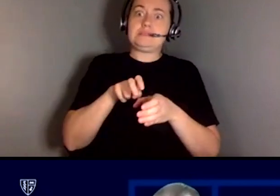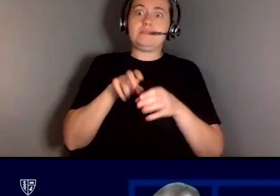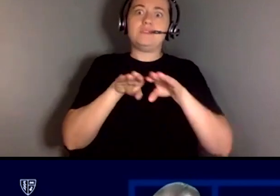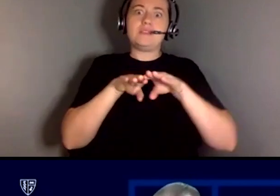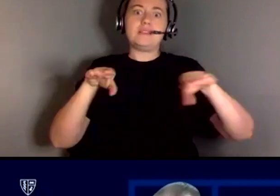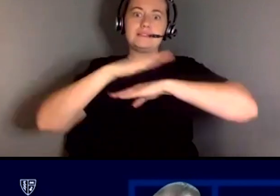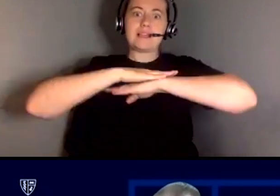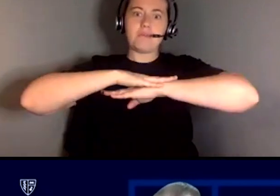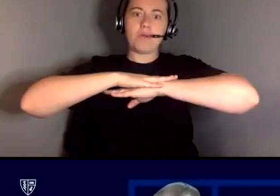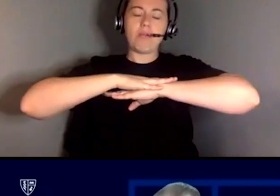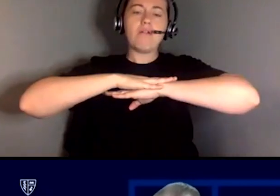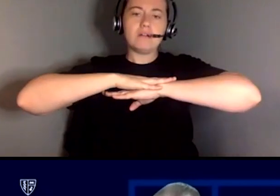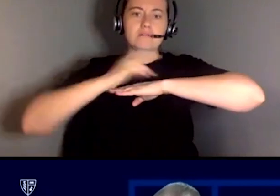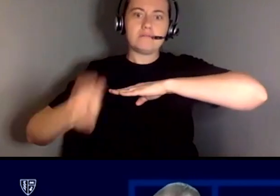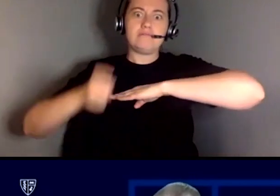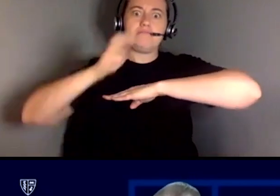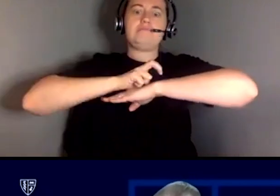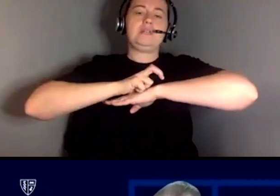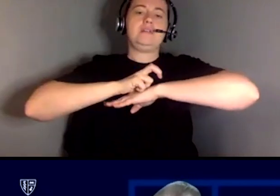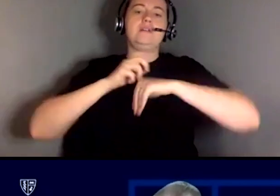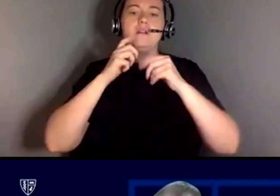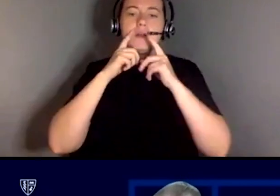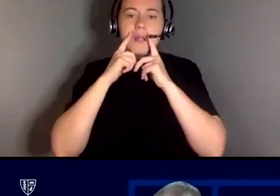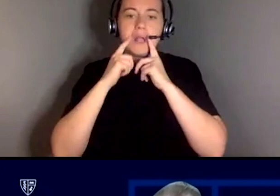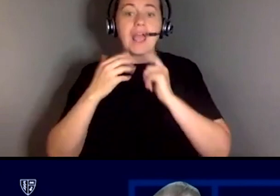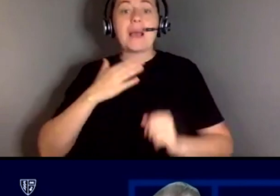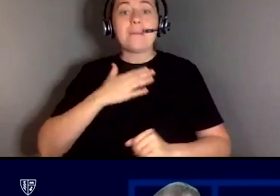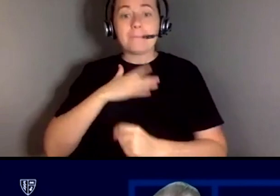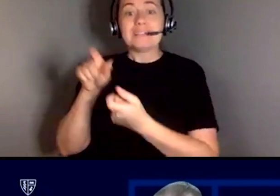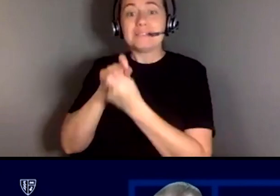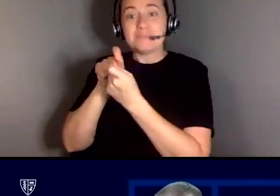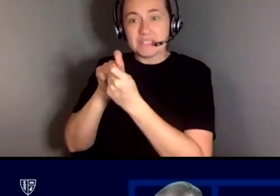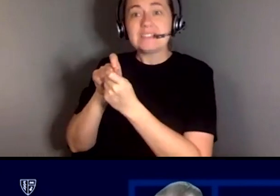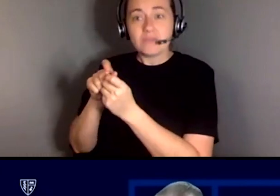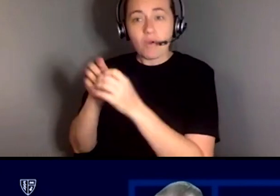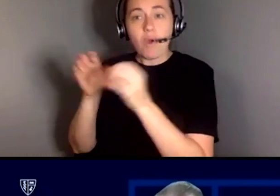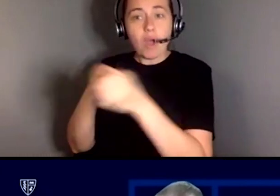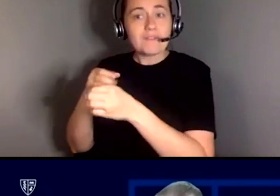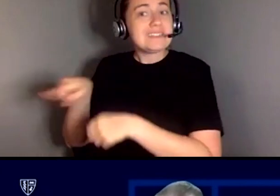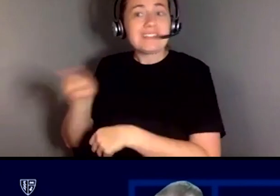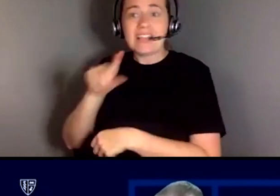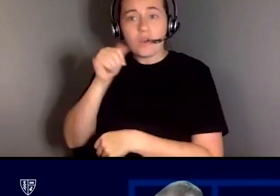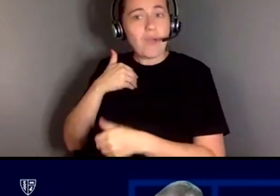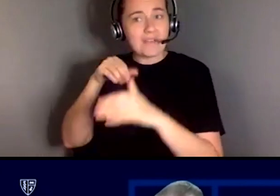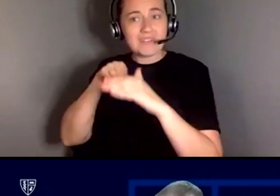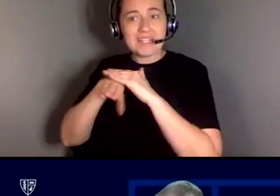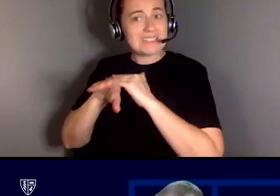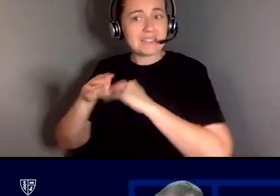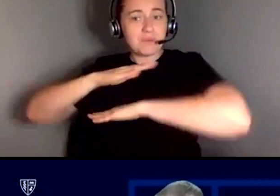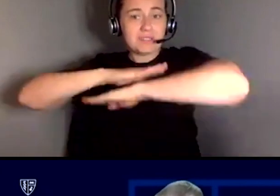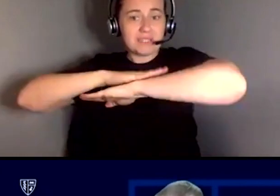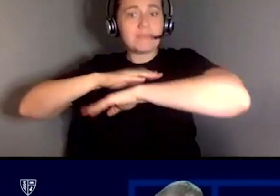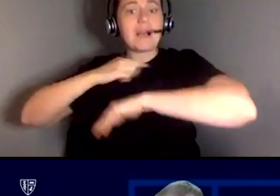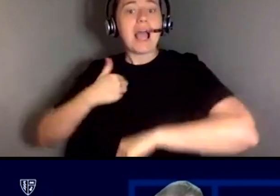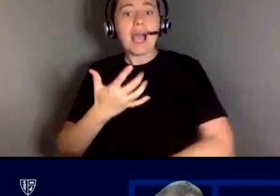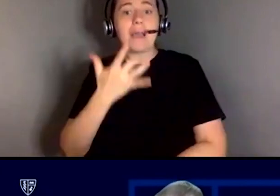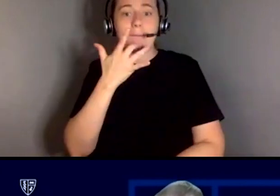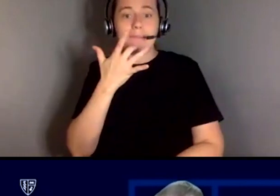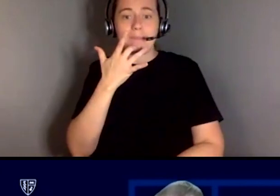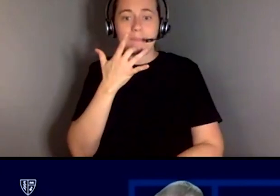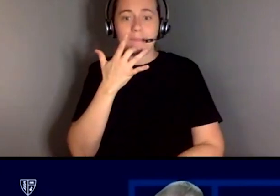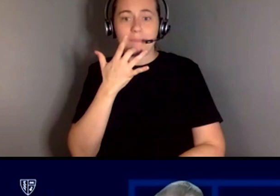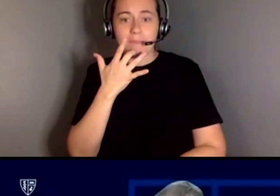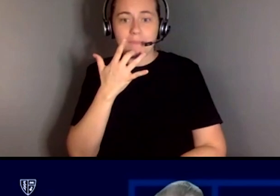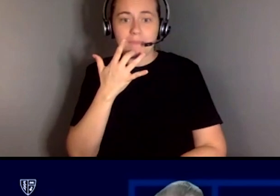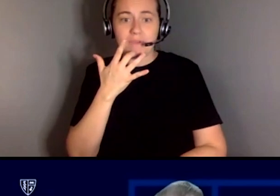um in my particular practice they don't have an accessible table but i prefer one to be up against a certain